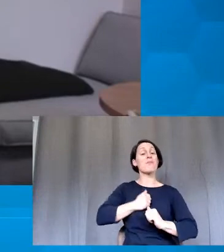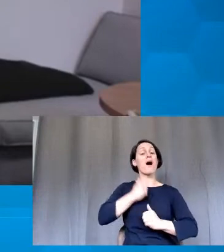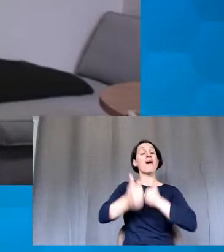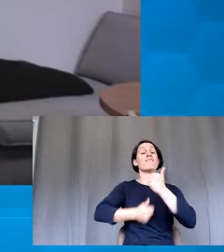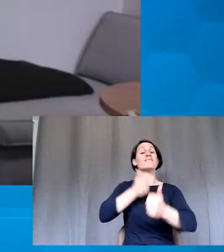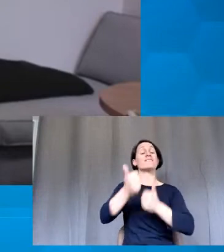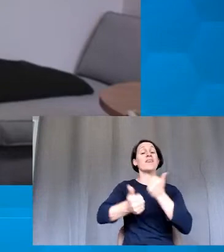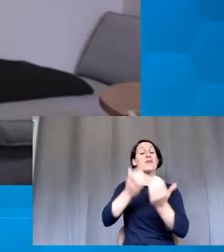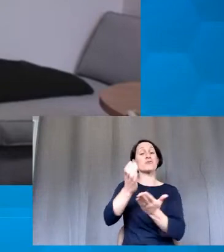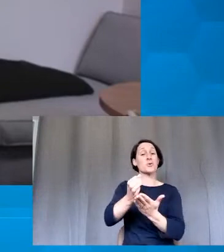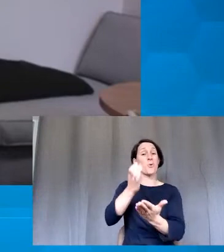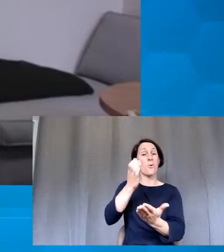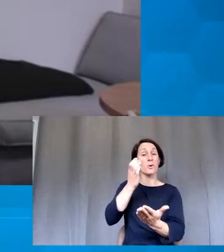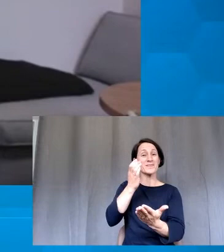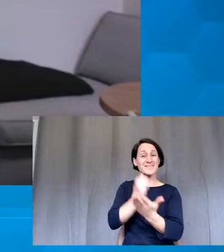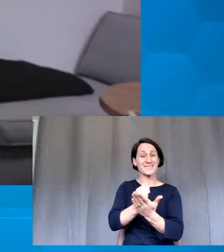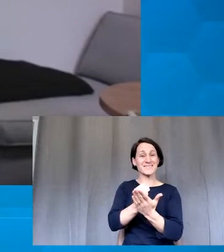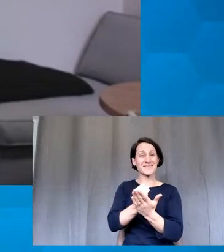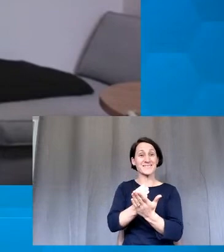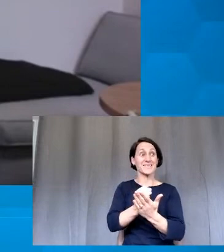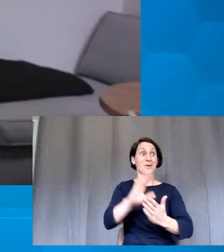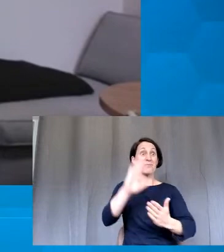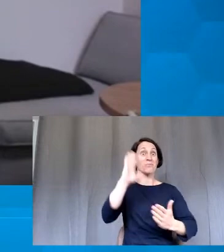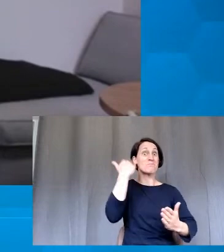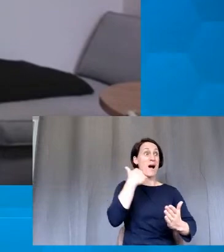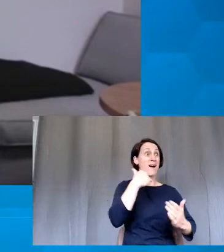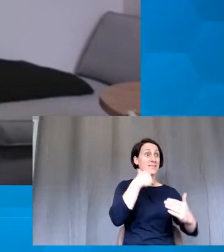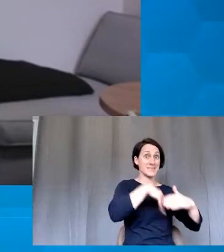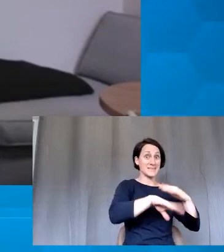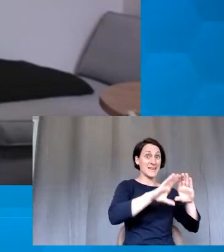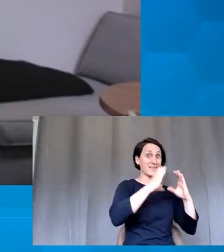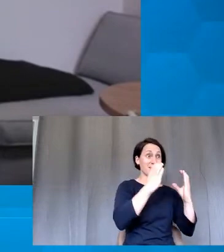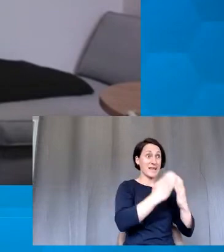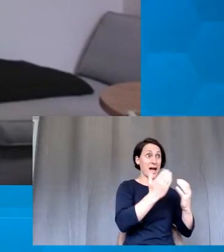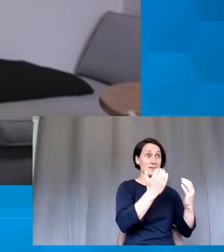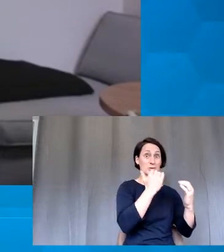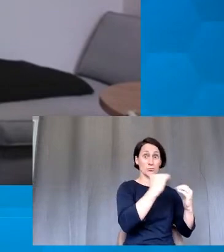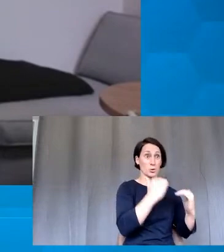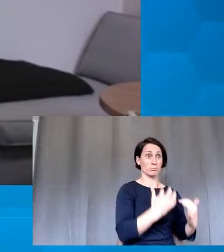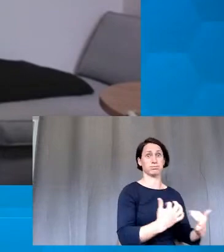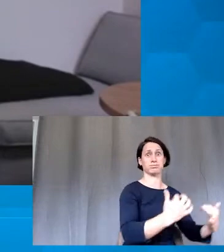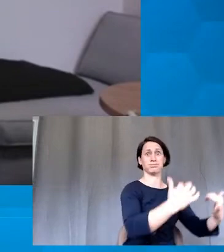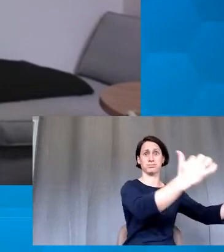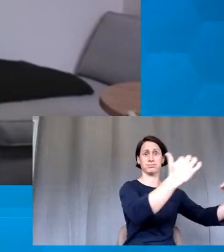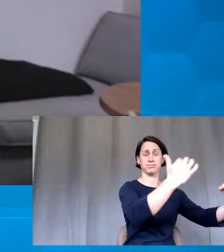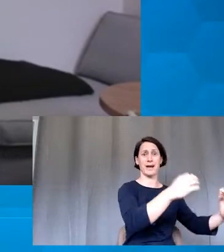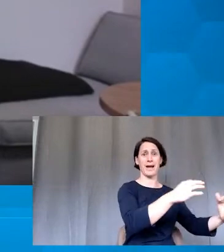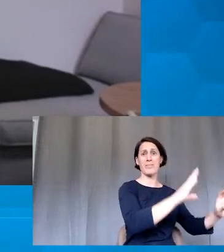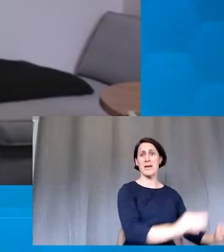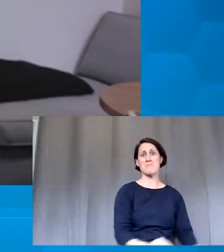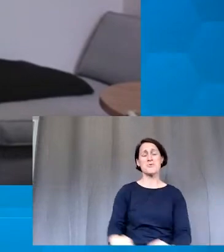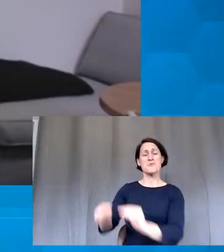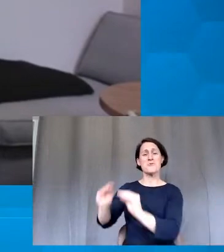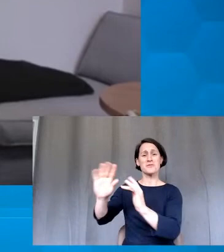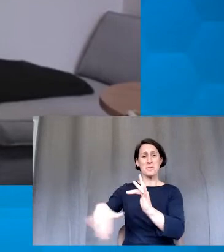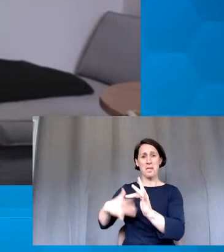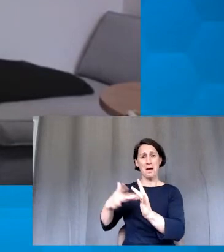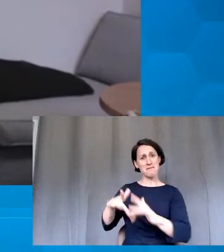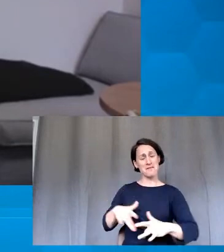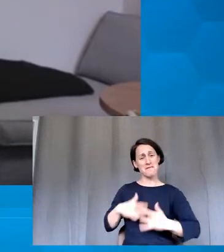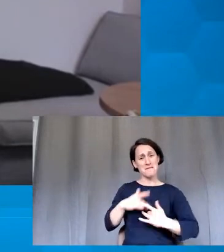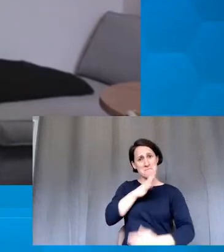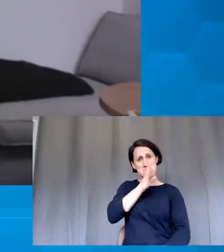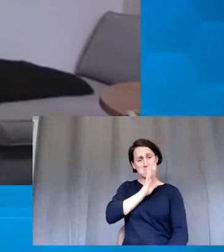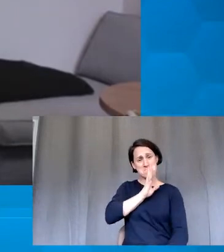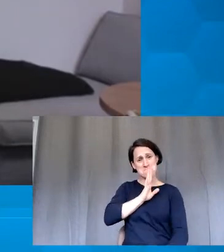ones I teach face-to-face and putting it online was a sad thing for me, as I'm sure we were all saddened